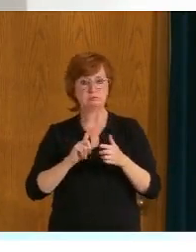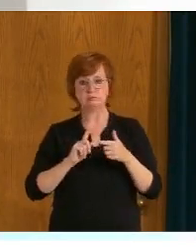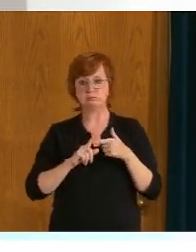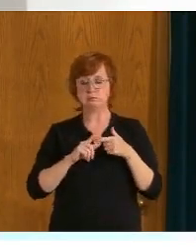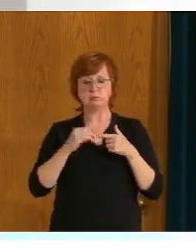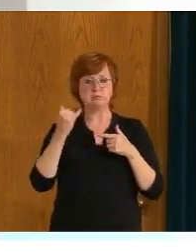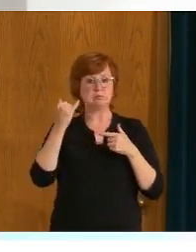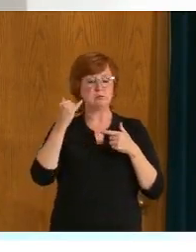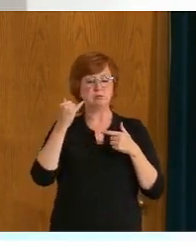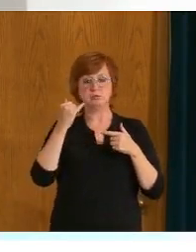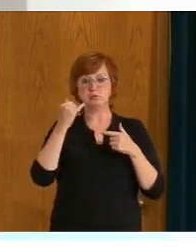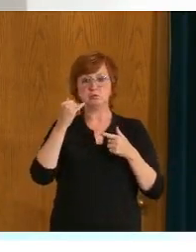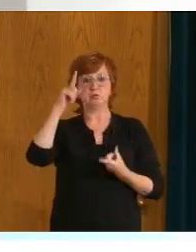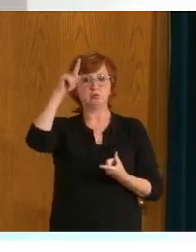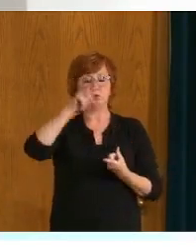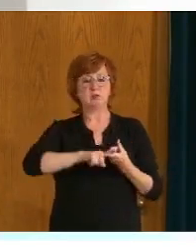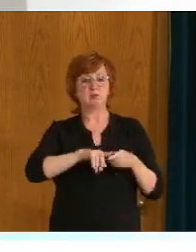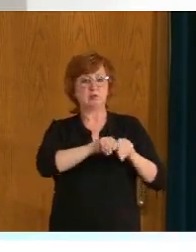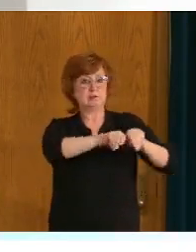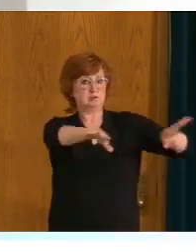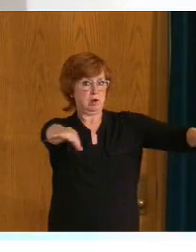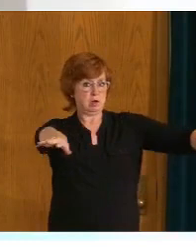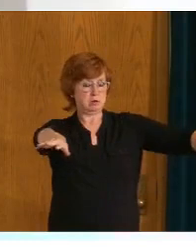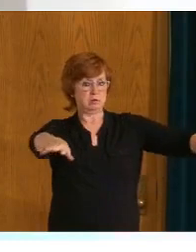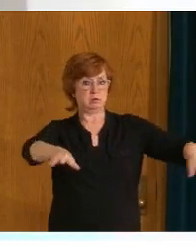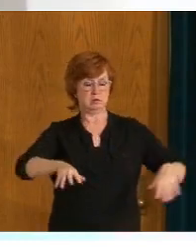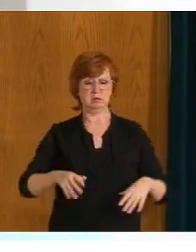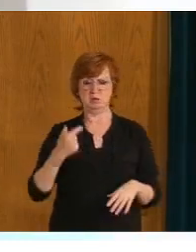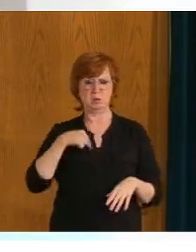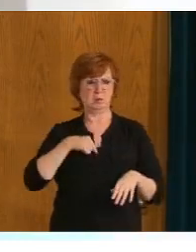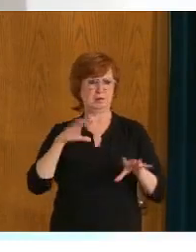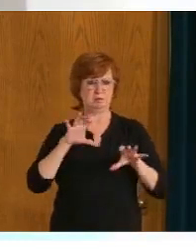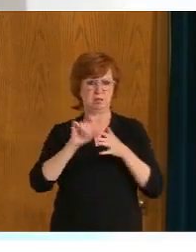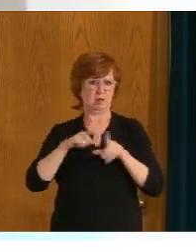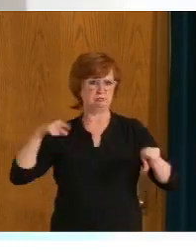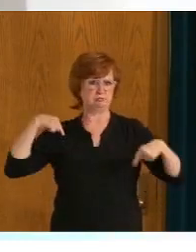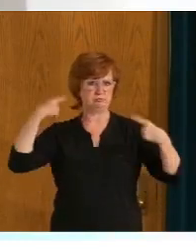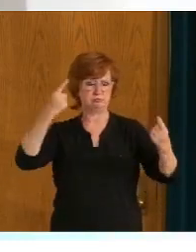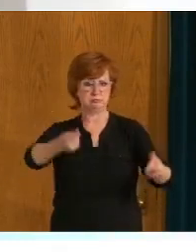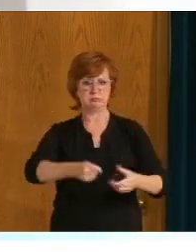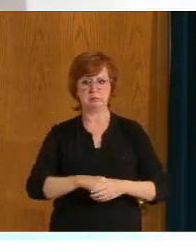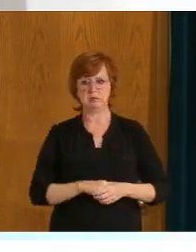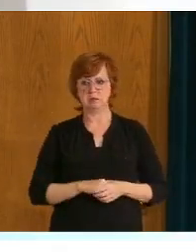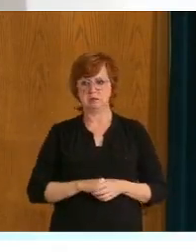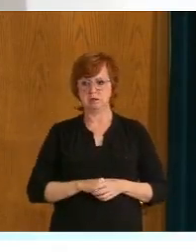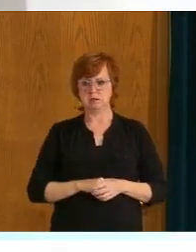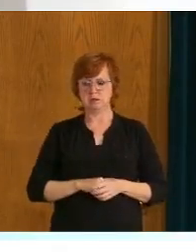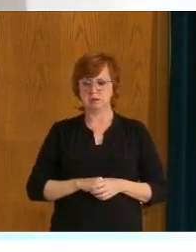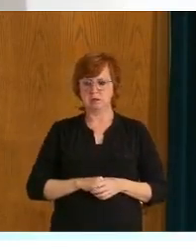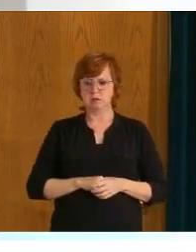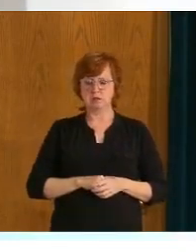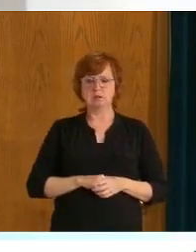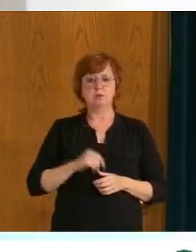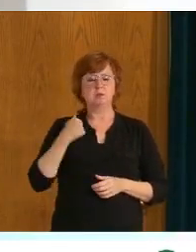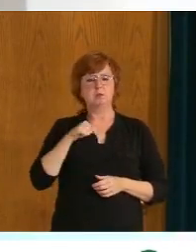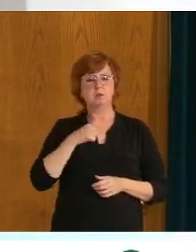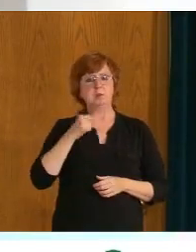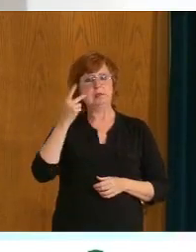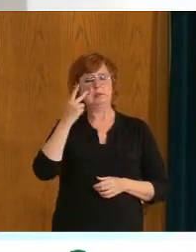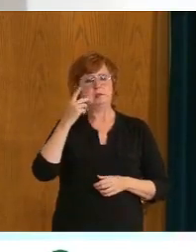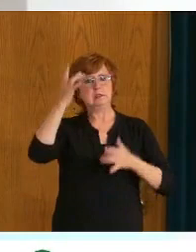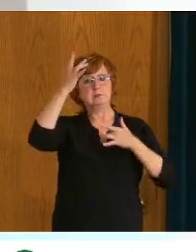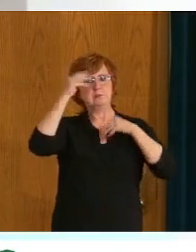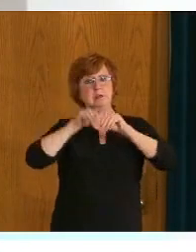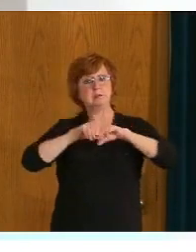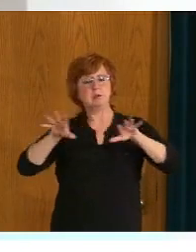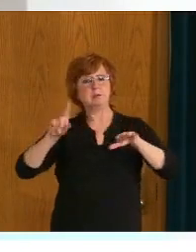because we know that while the pandemic continues in many parts of the world, primarily due to lack of access